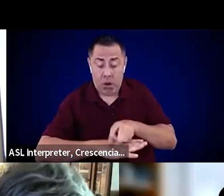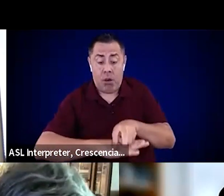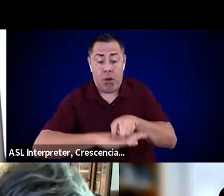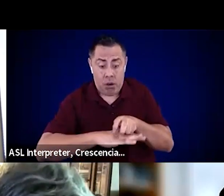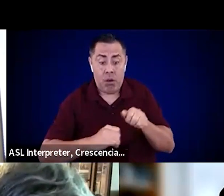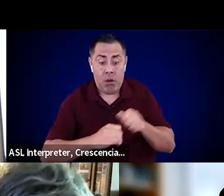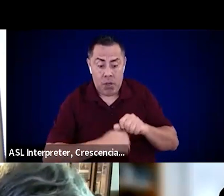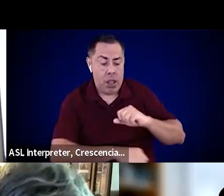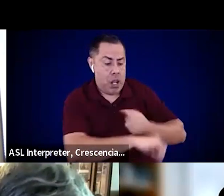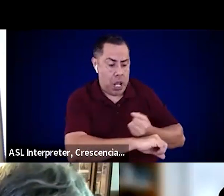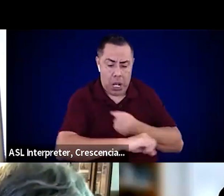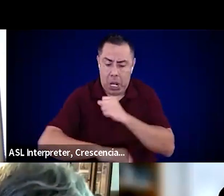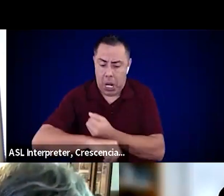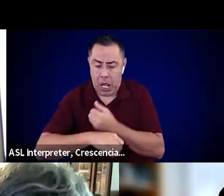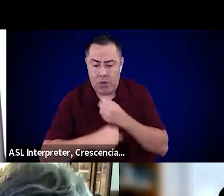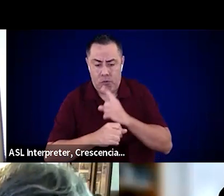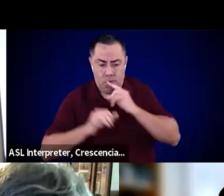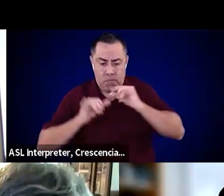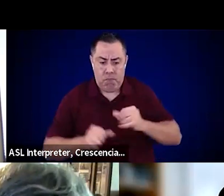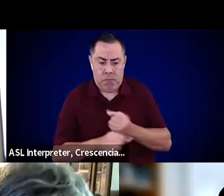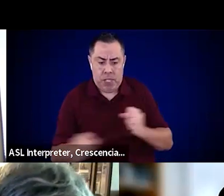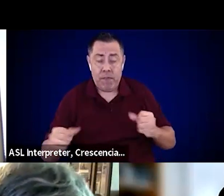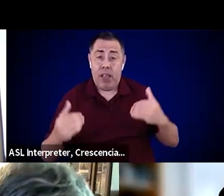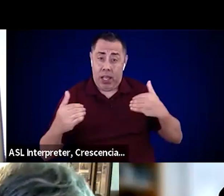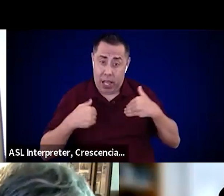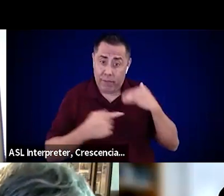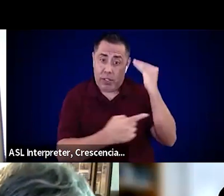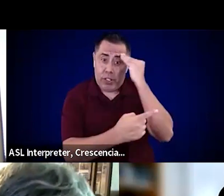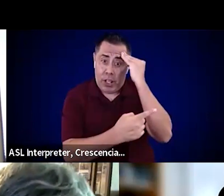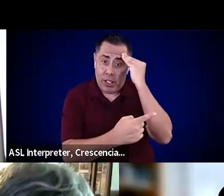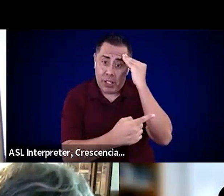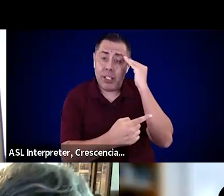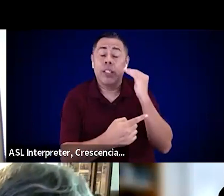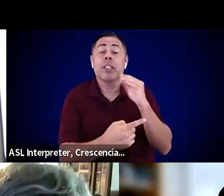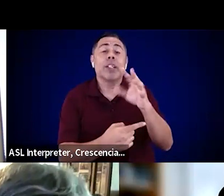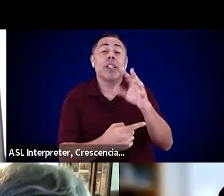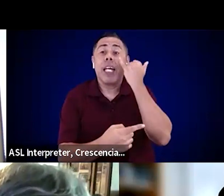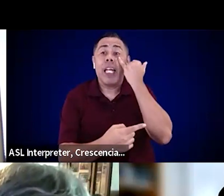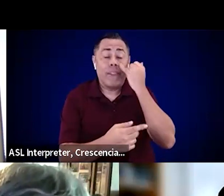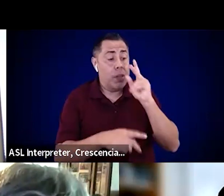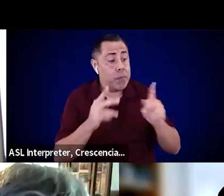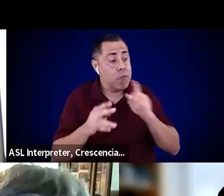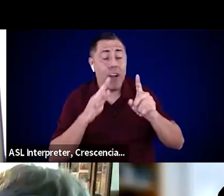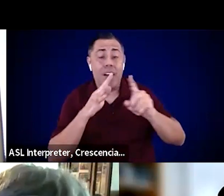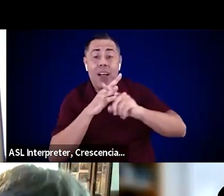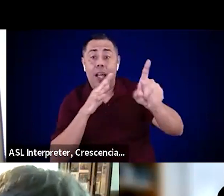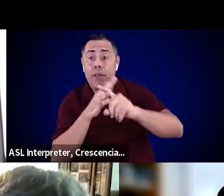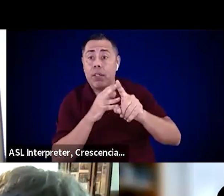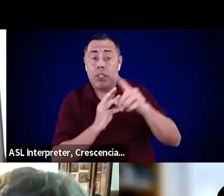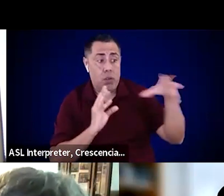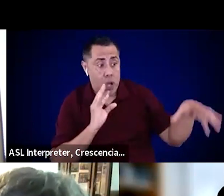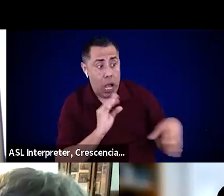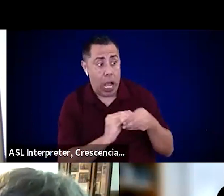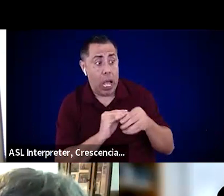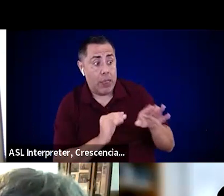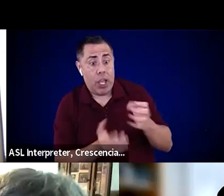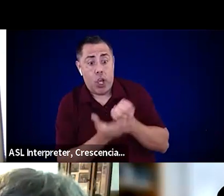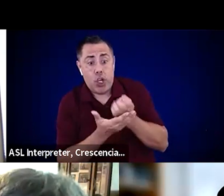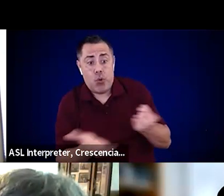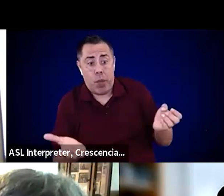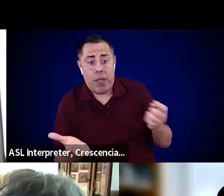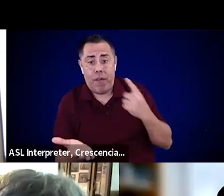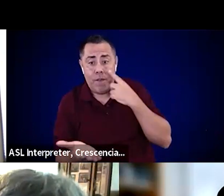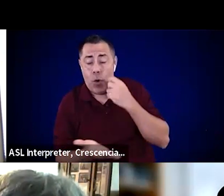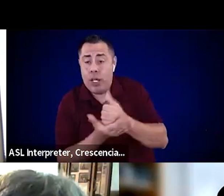ensure they're evacuating people, you know, with their assistive equipment. So, you know, these are just a few things to really consider.